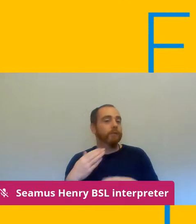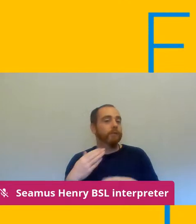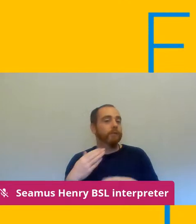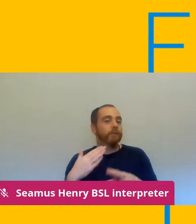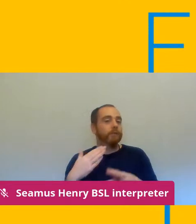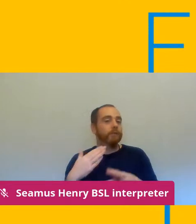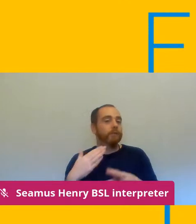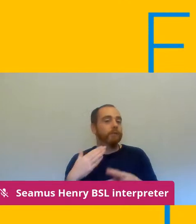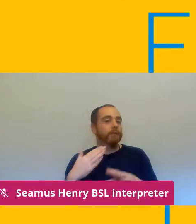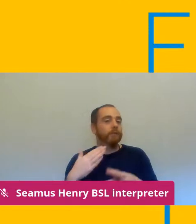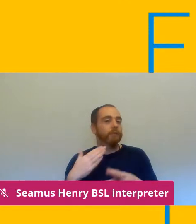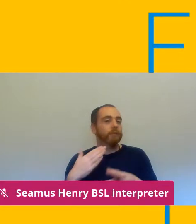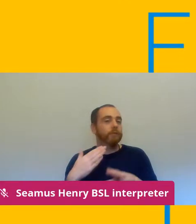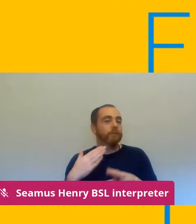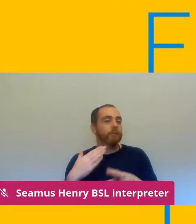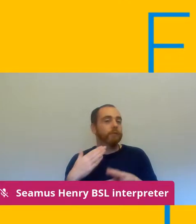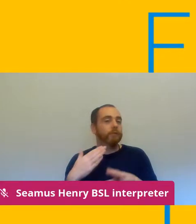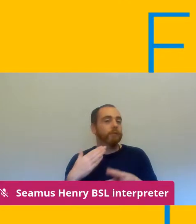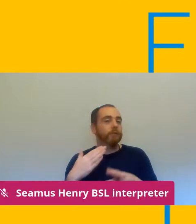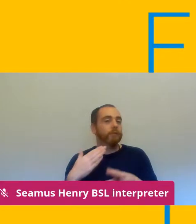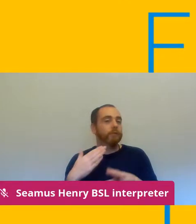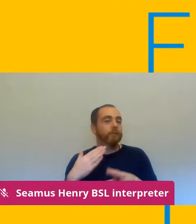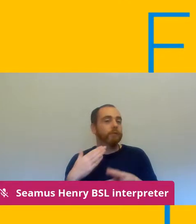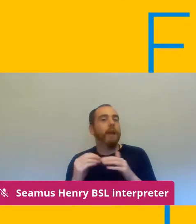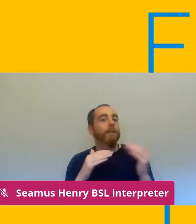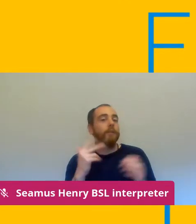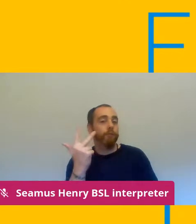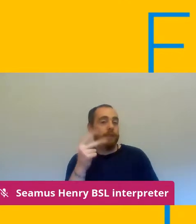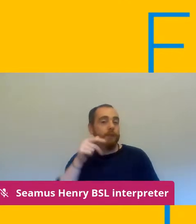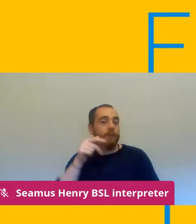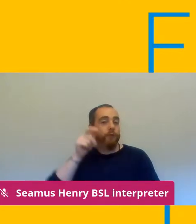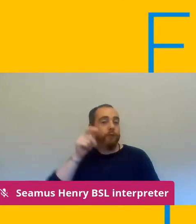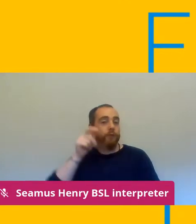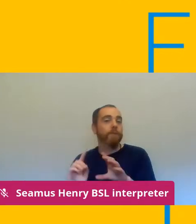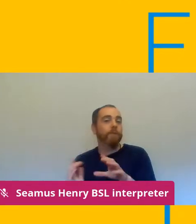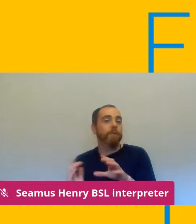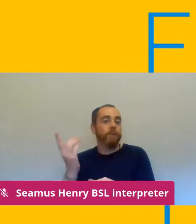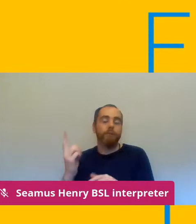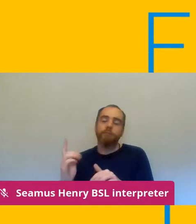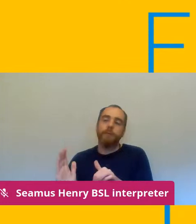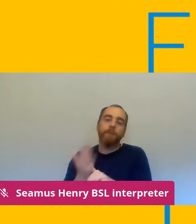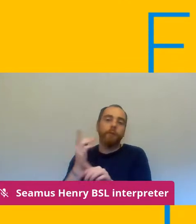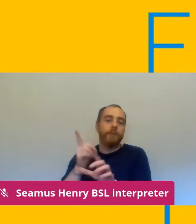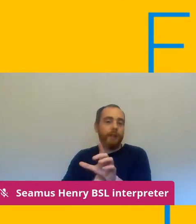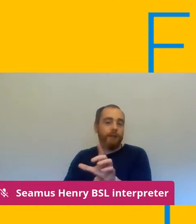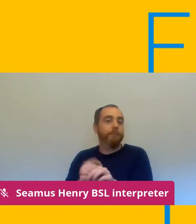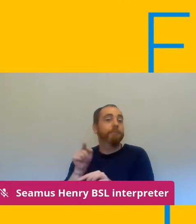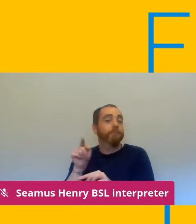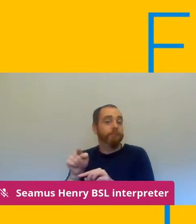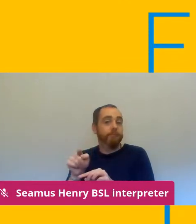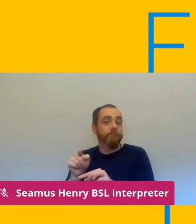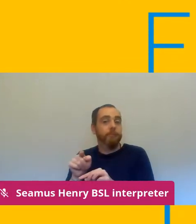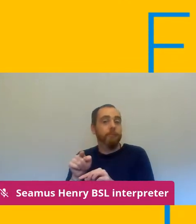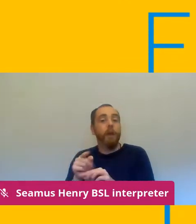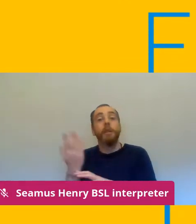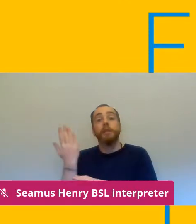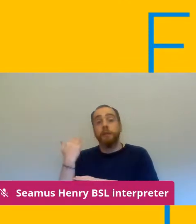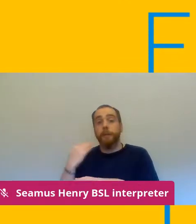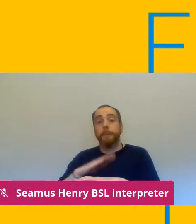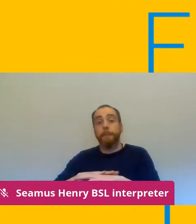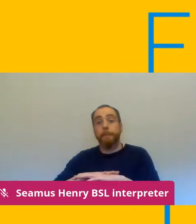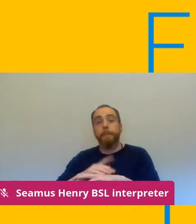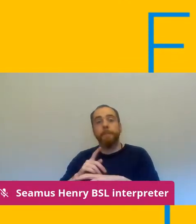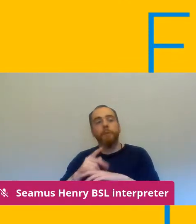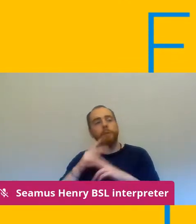students uh and at the time we were conducting um uh risk sorry we're conducting inspections of the workplace and looking at risk